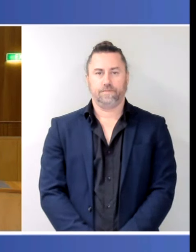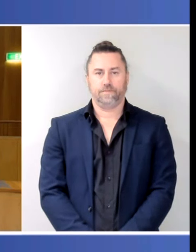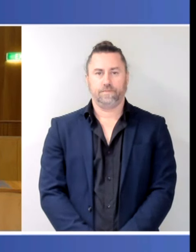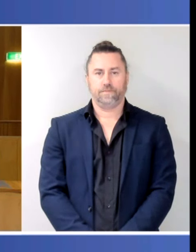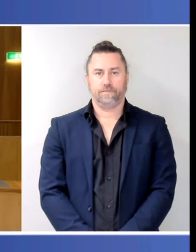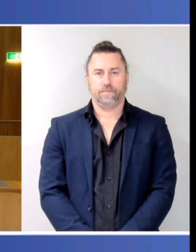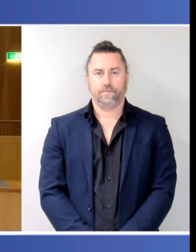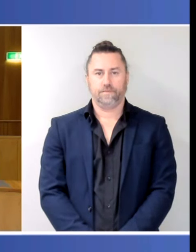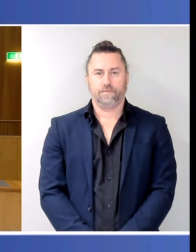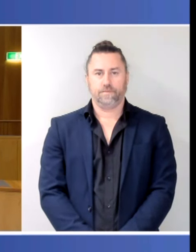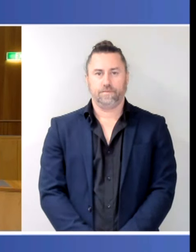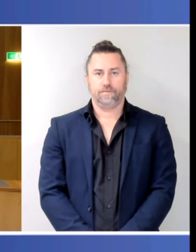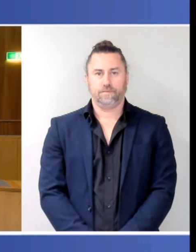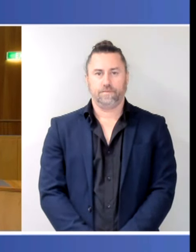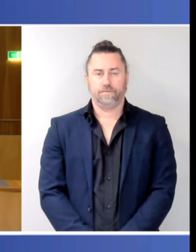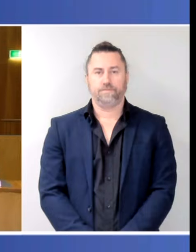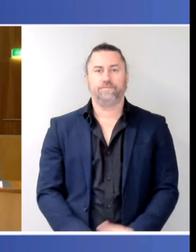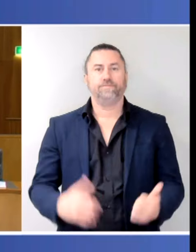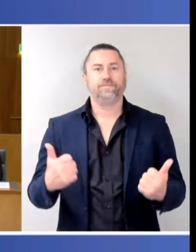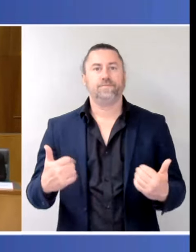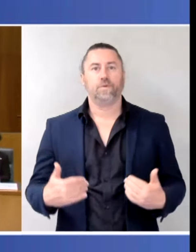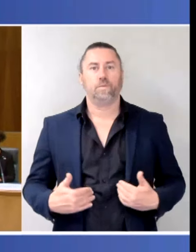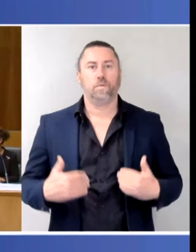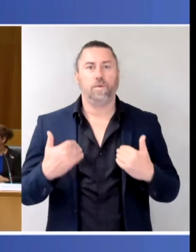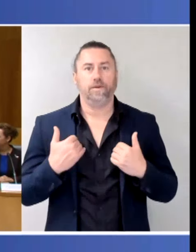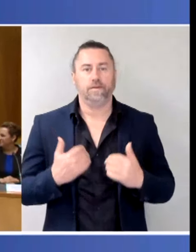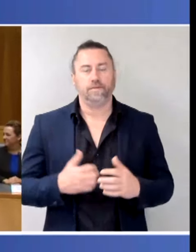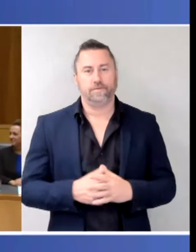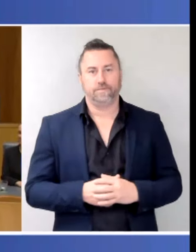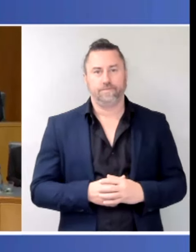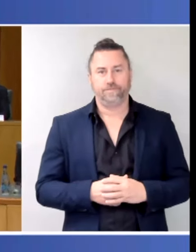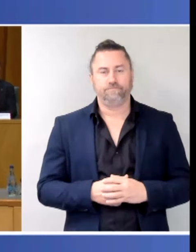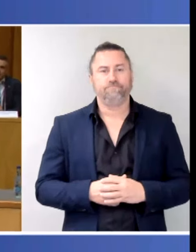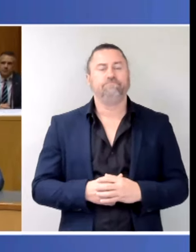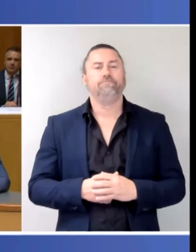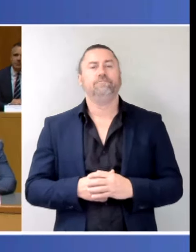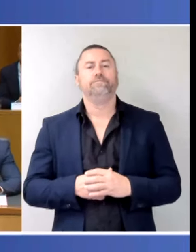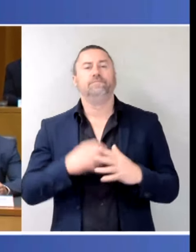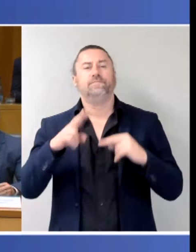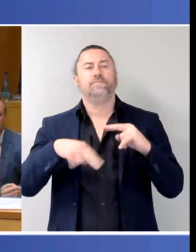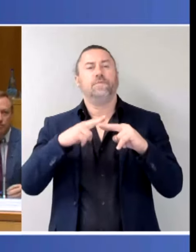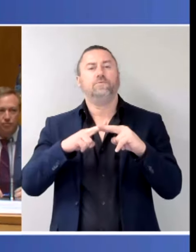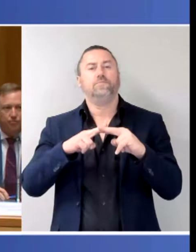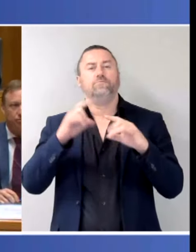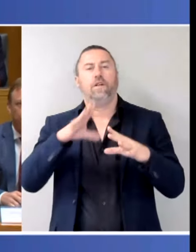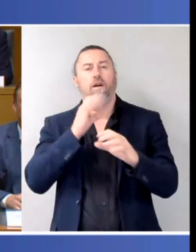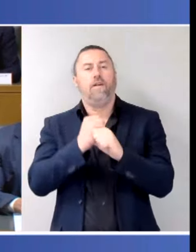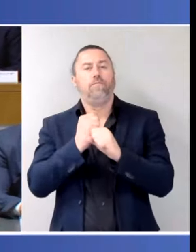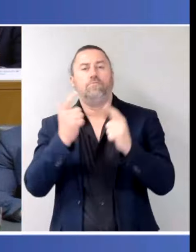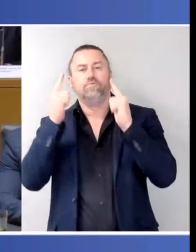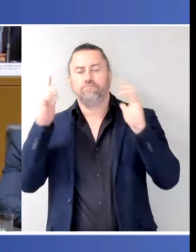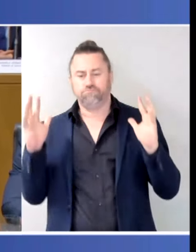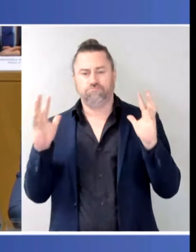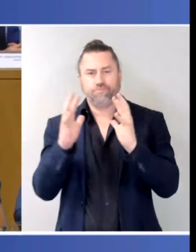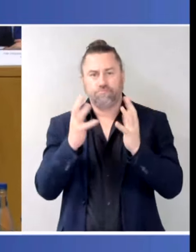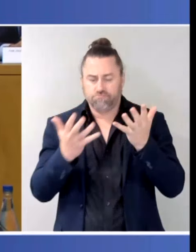Good morning. The National Cabinet came together today to take steps forward on